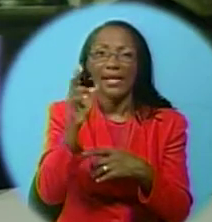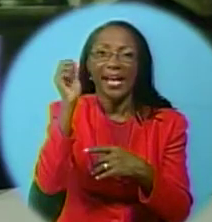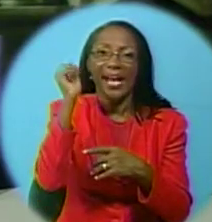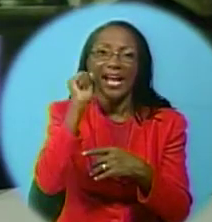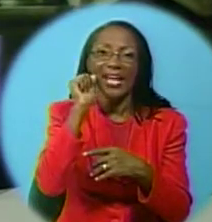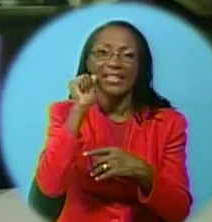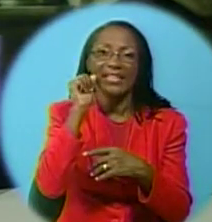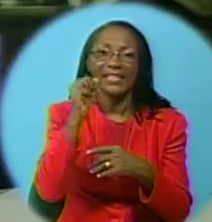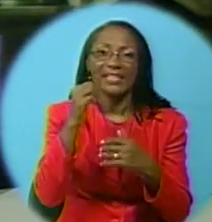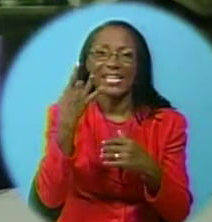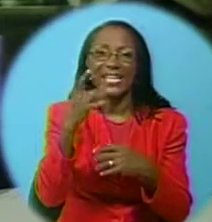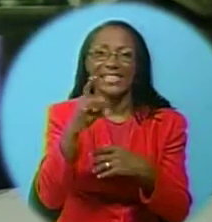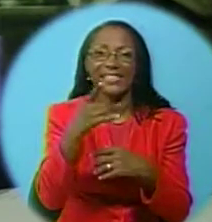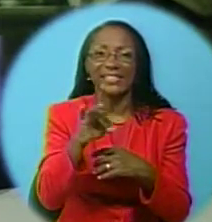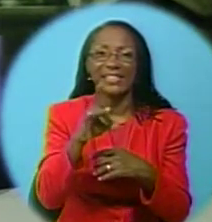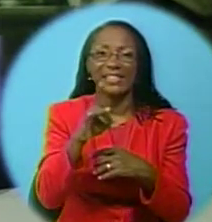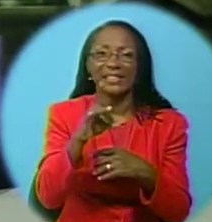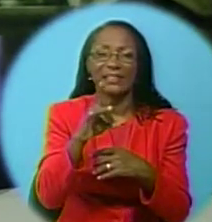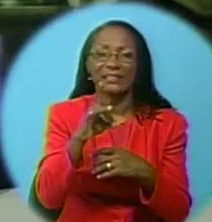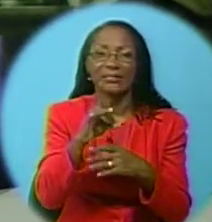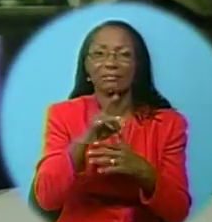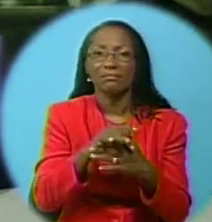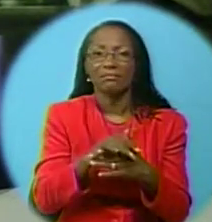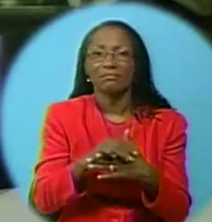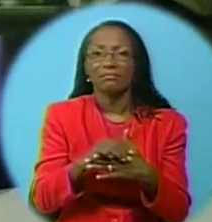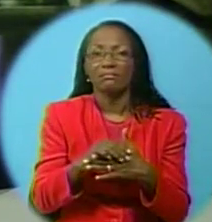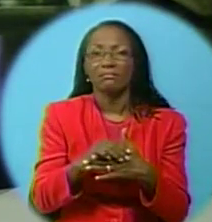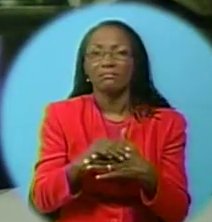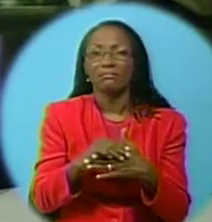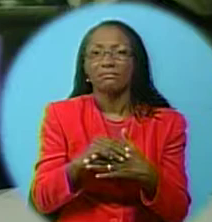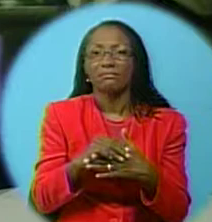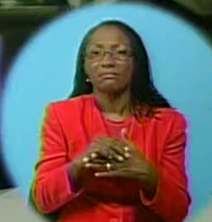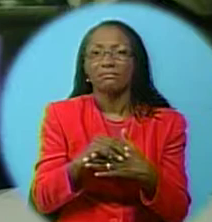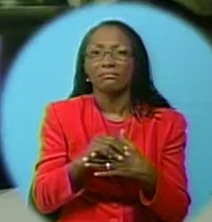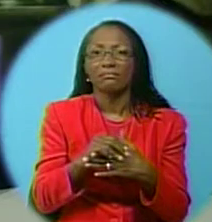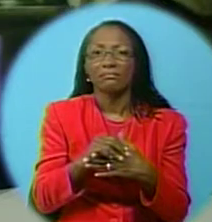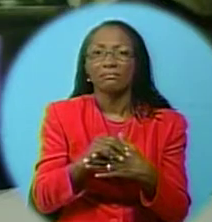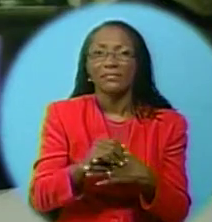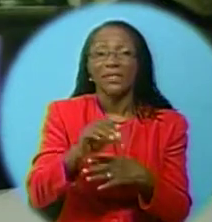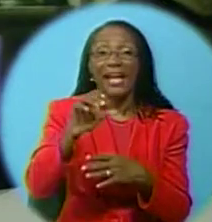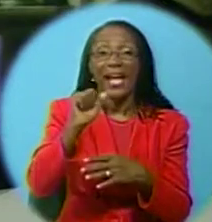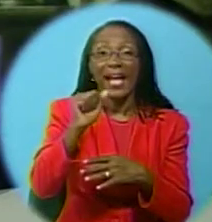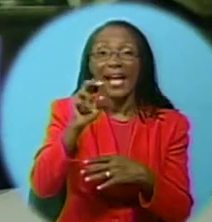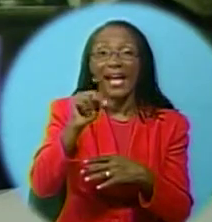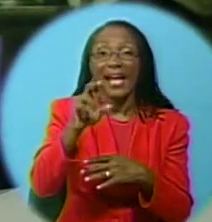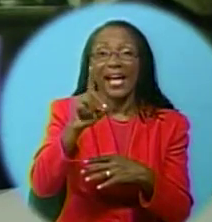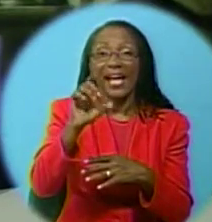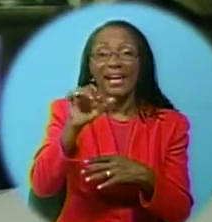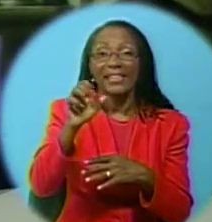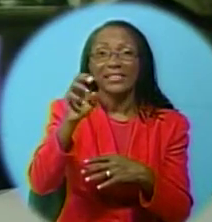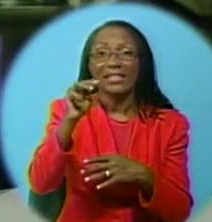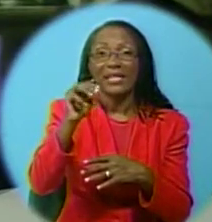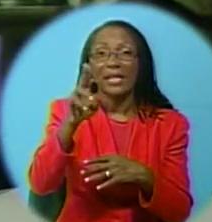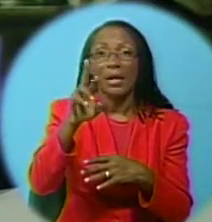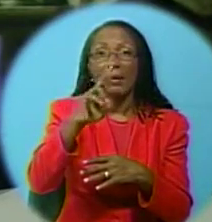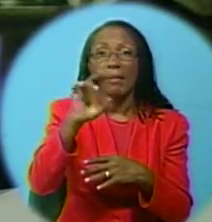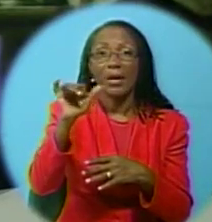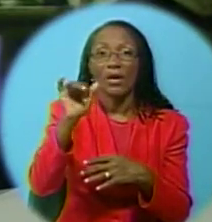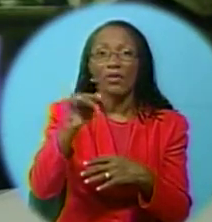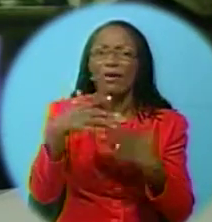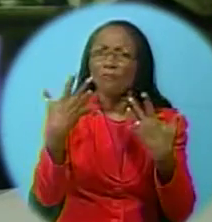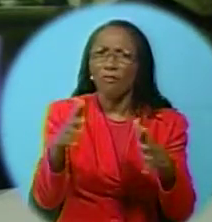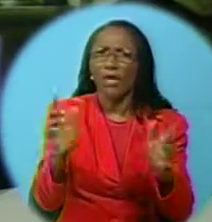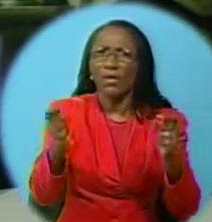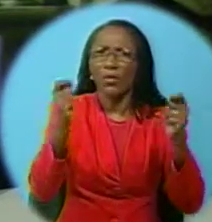Blackbirds, Tony Atherley also scored 23. Well, Andy Murray has finally won a tennis title in 2014.